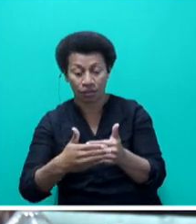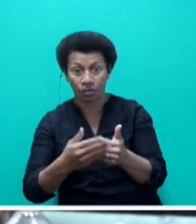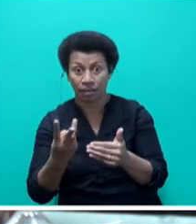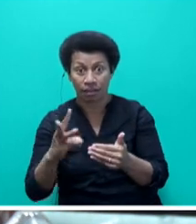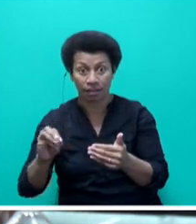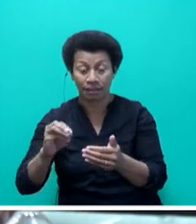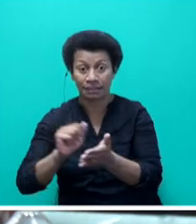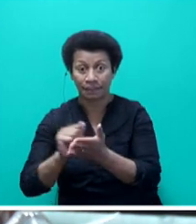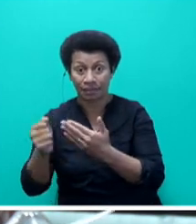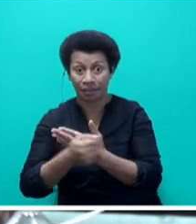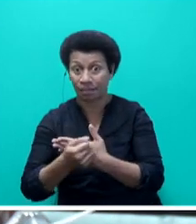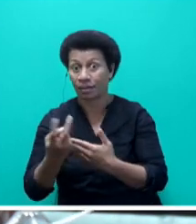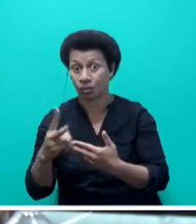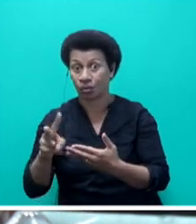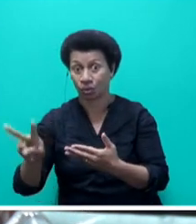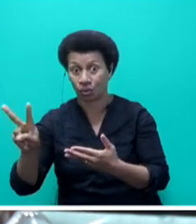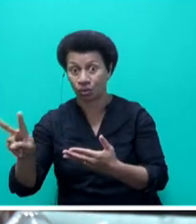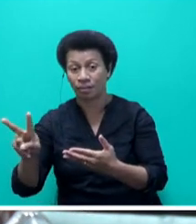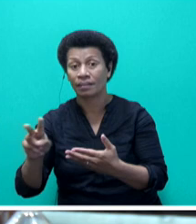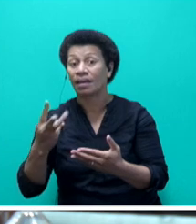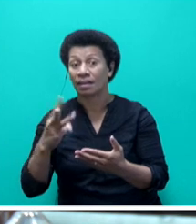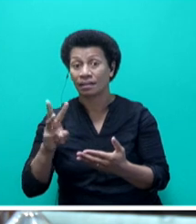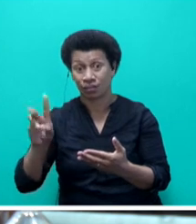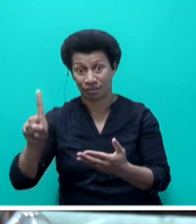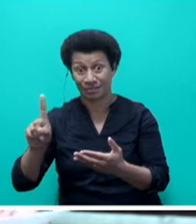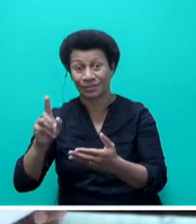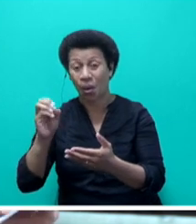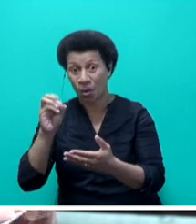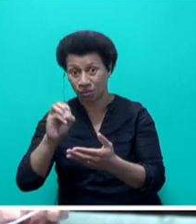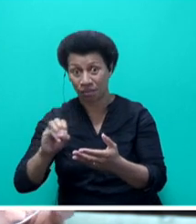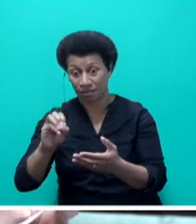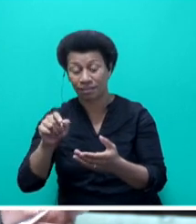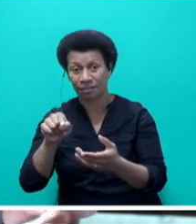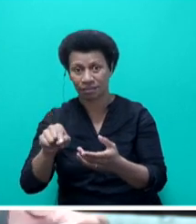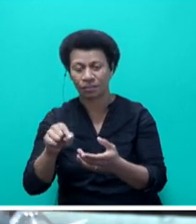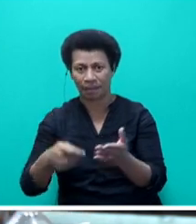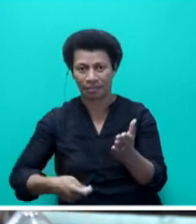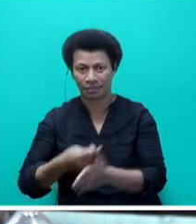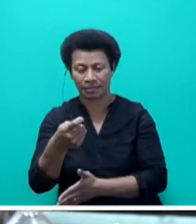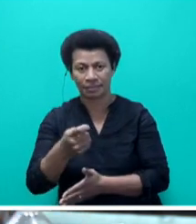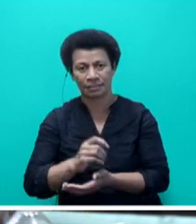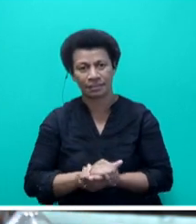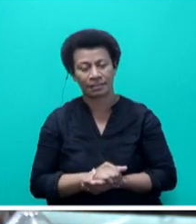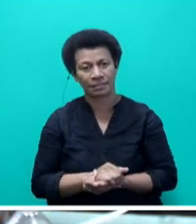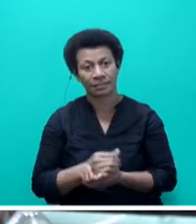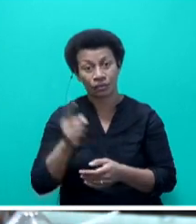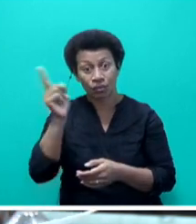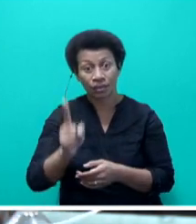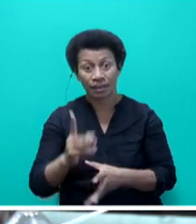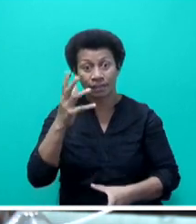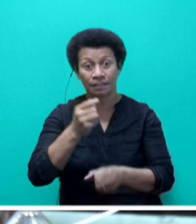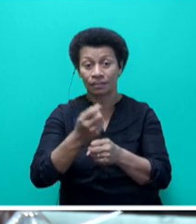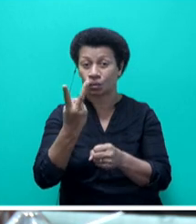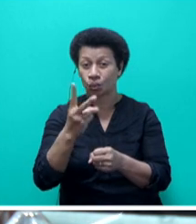and final payments will be paid out on 31 October 2022. Mr. Speaker, sir, as of today, a total of 20